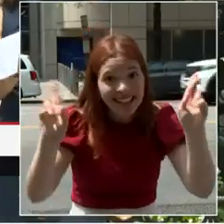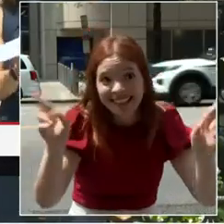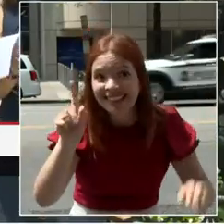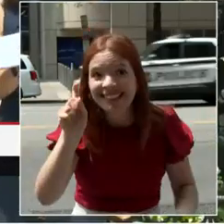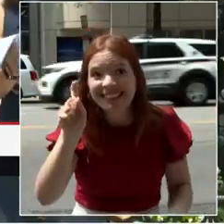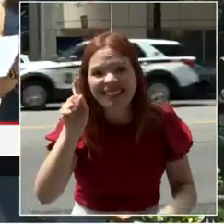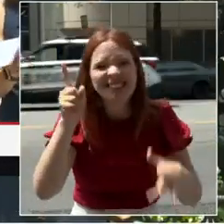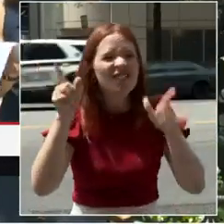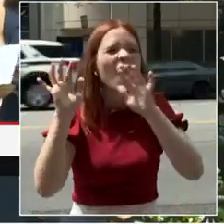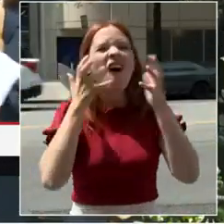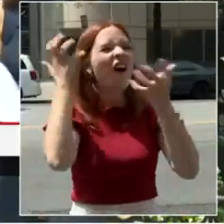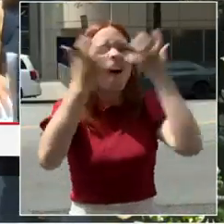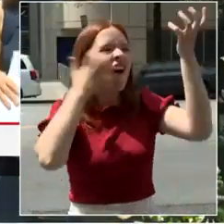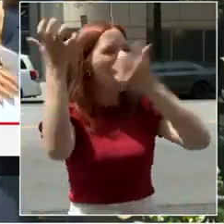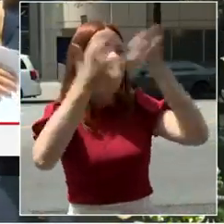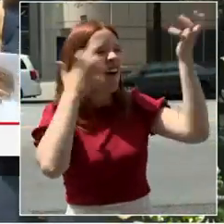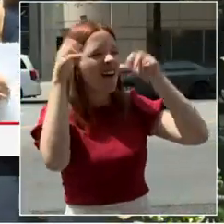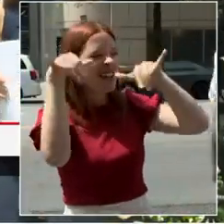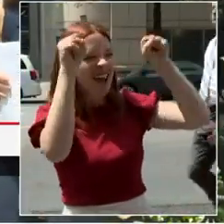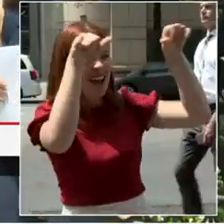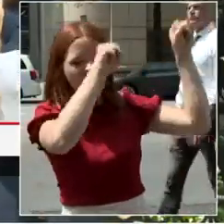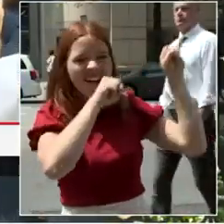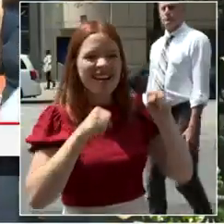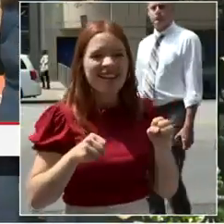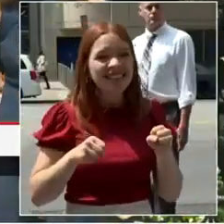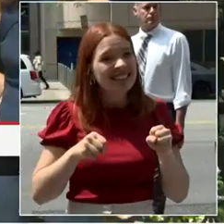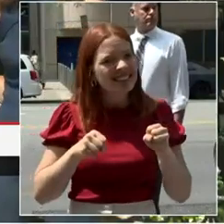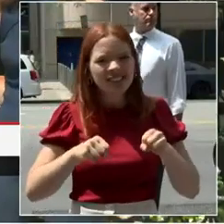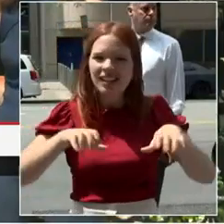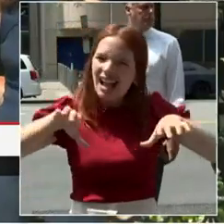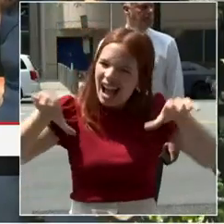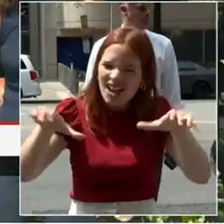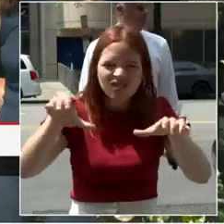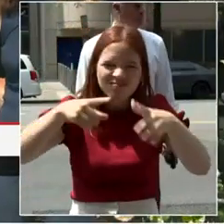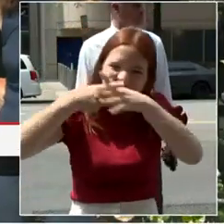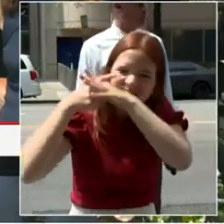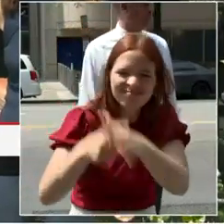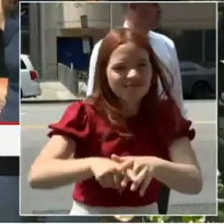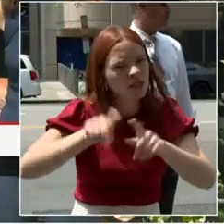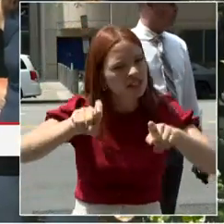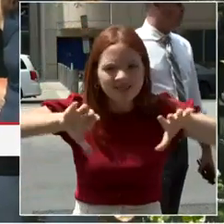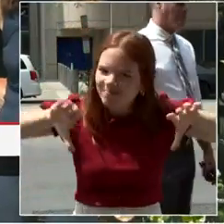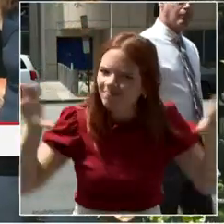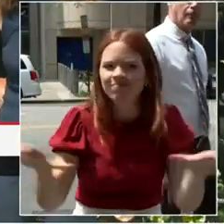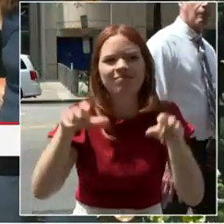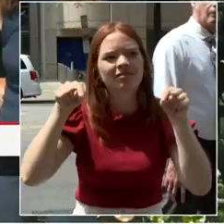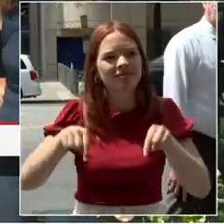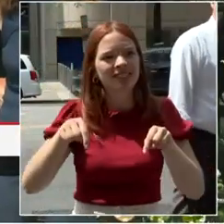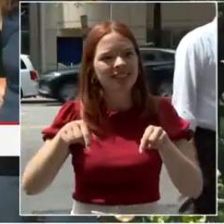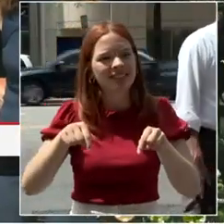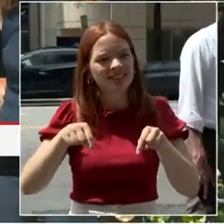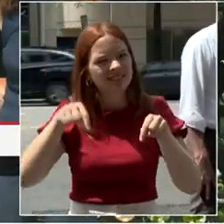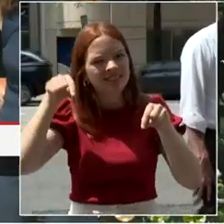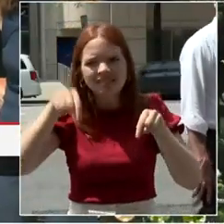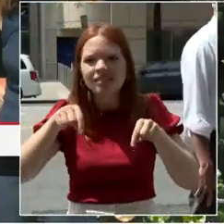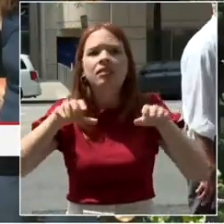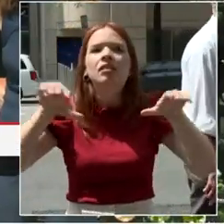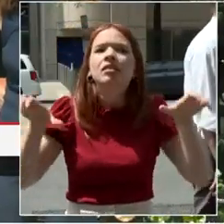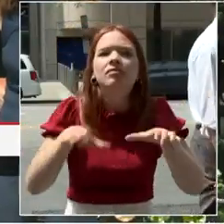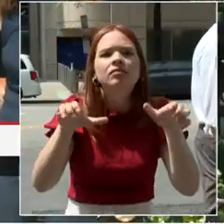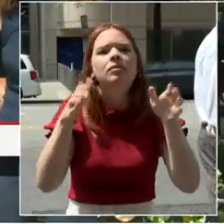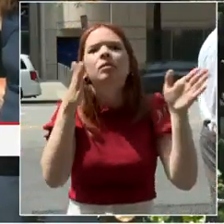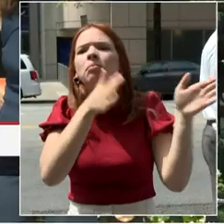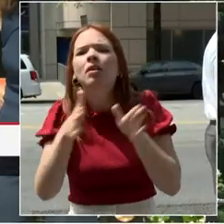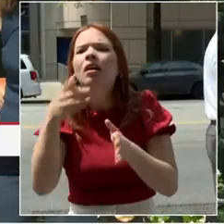Action is needed. So we are so excited to be here. Leona and want to share a little bit more with you about the action plan and what that will look like and how you can get